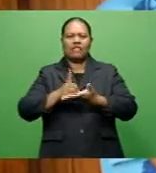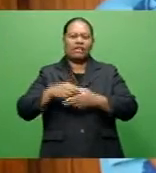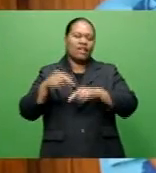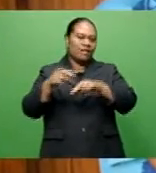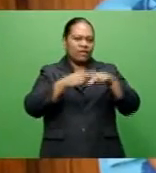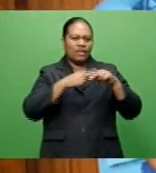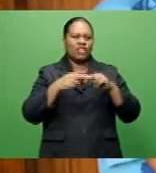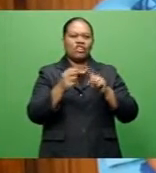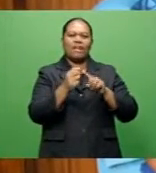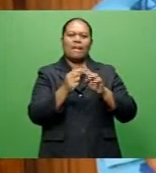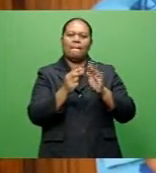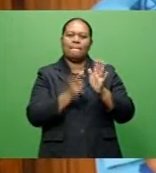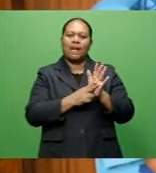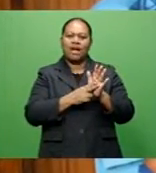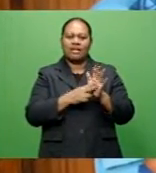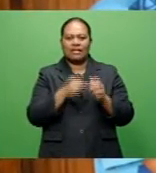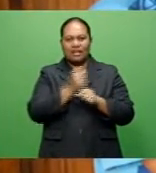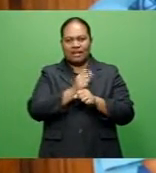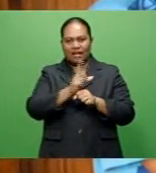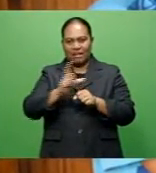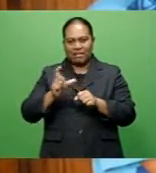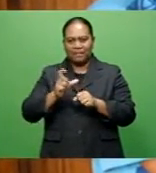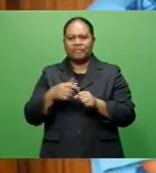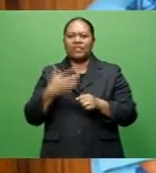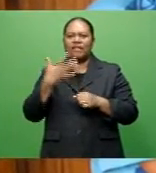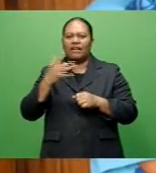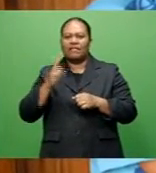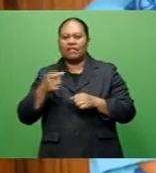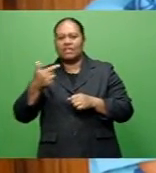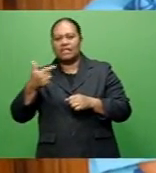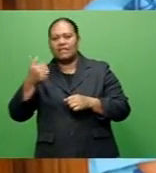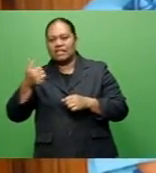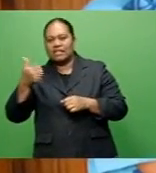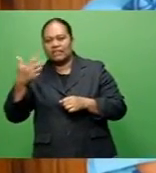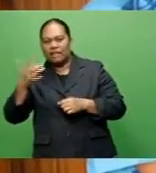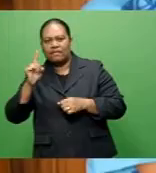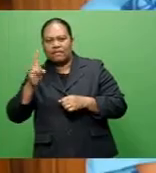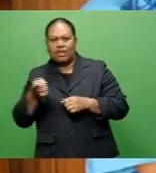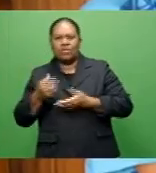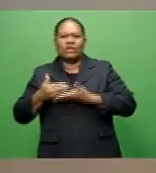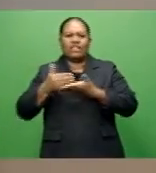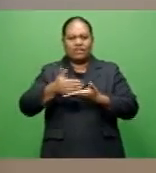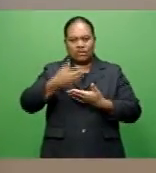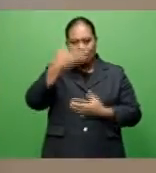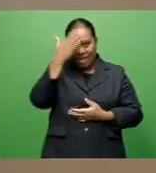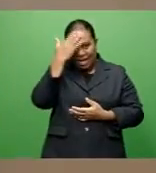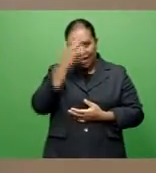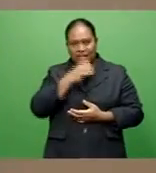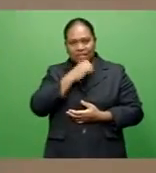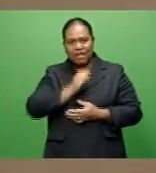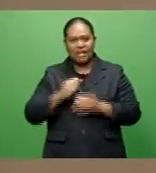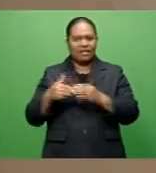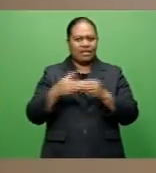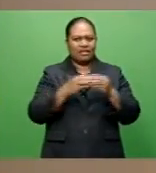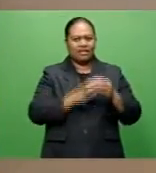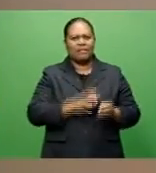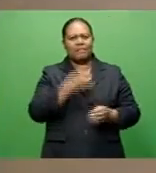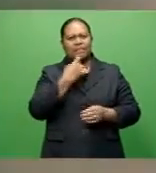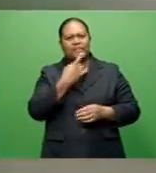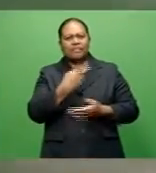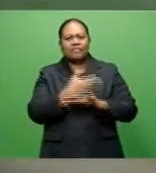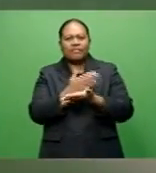$5,765 was handed to the village leader, Kerevereli Reiseo, of which $2